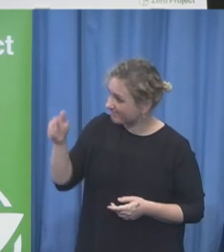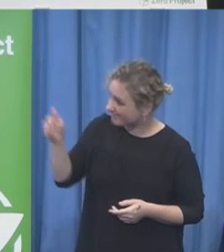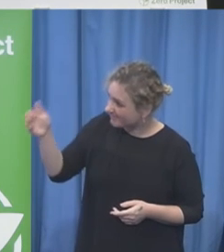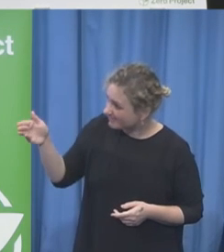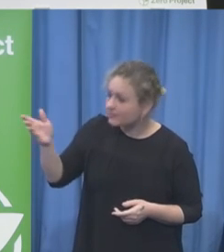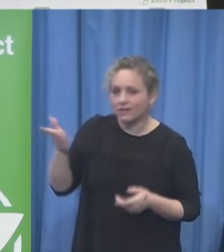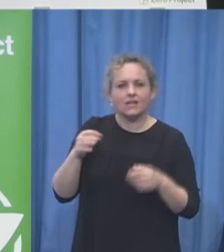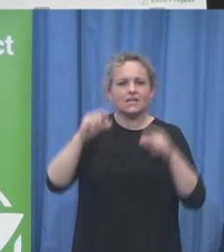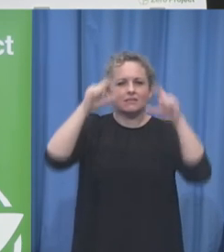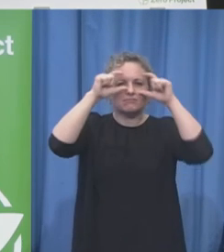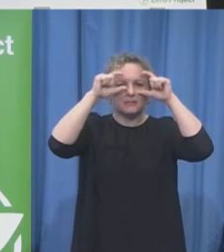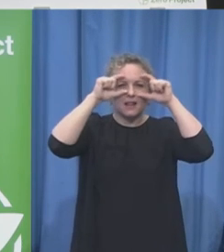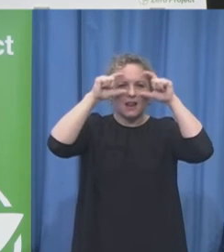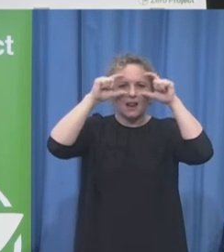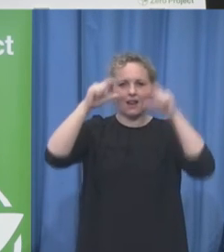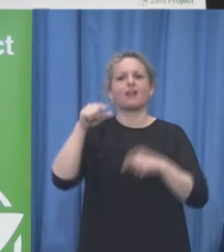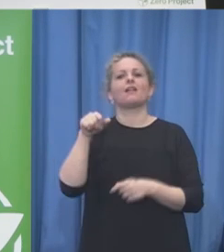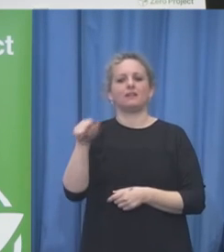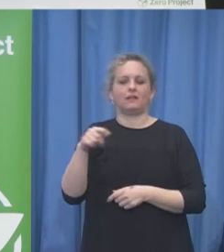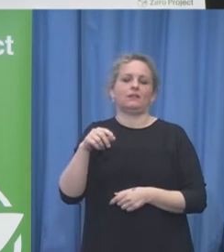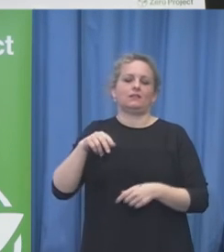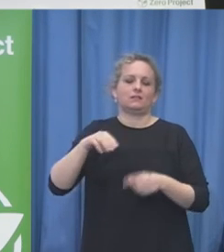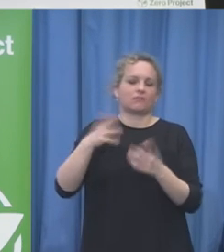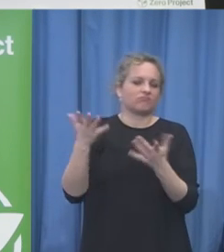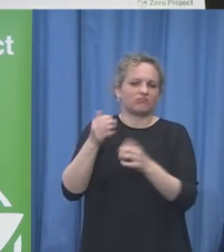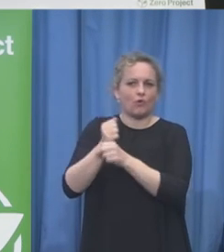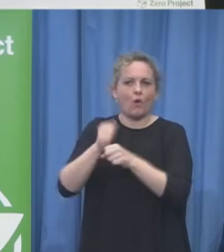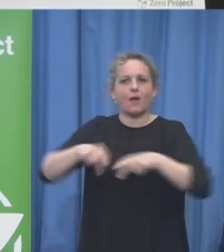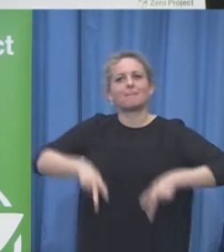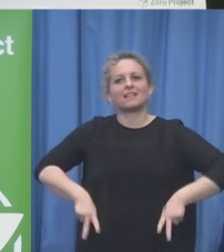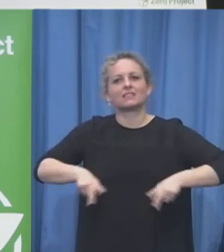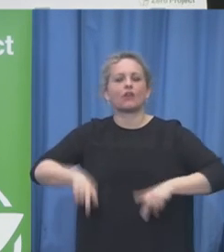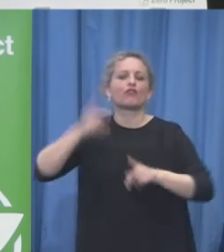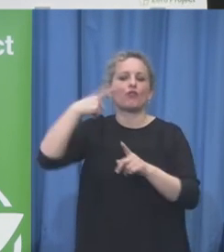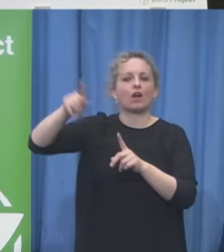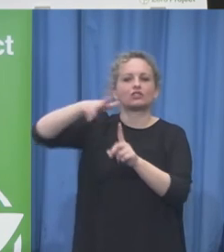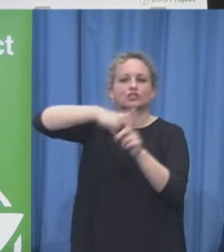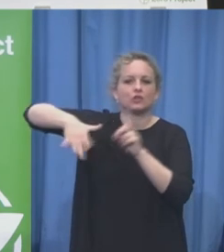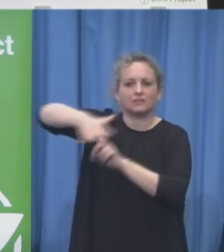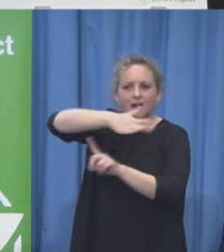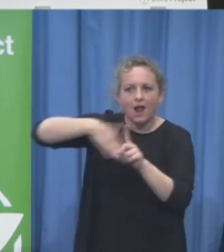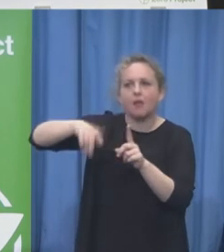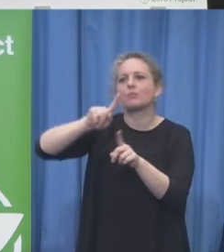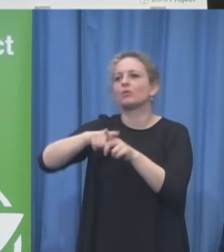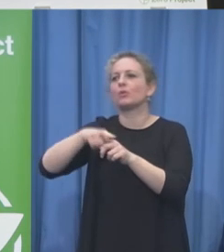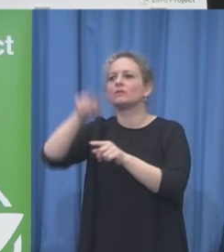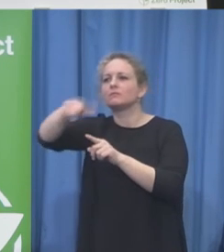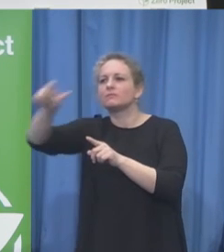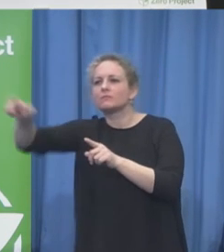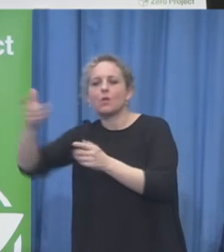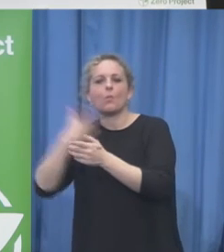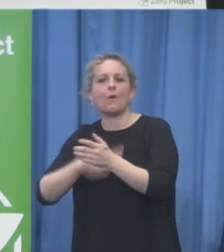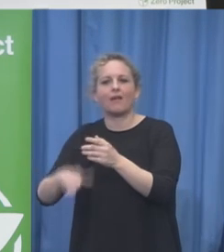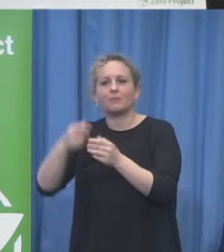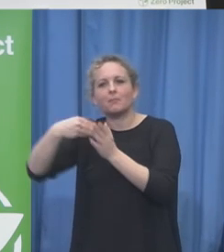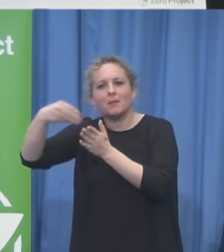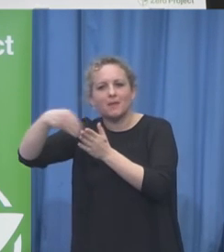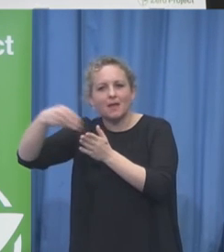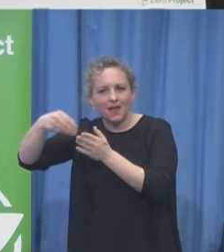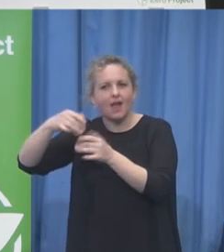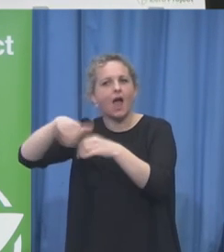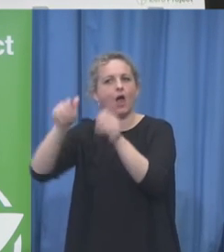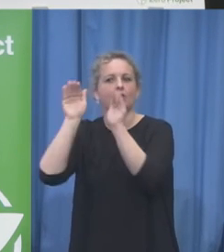of course the representatives from the European Union like